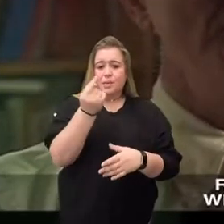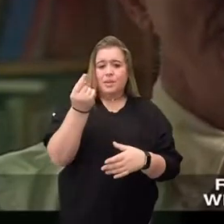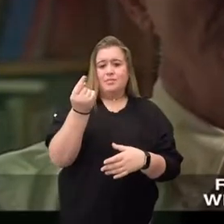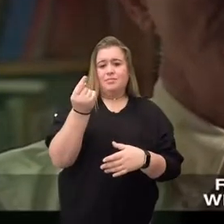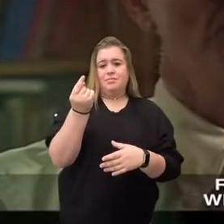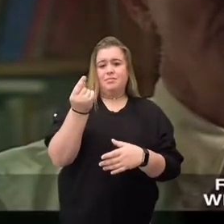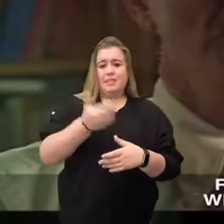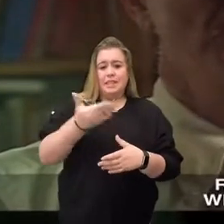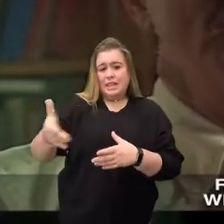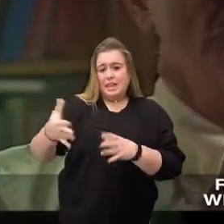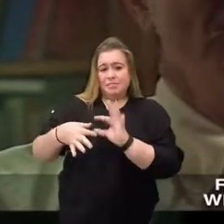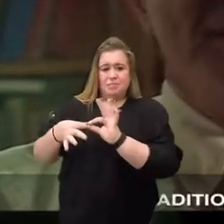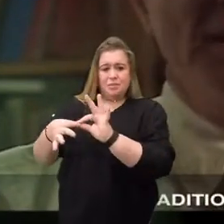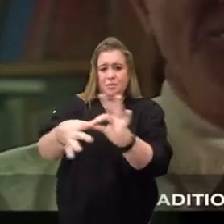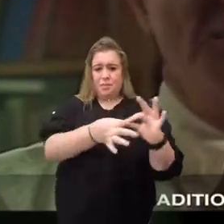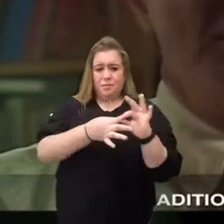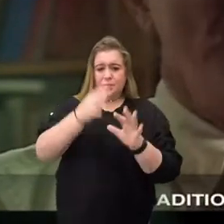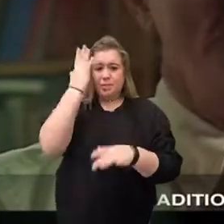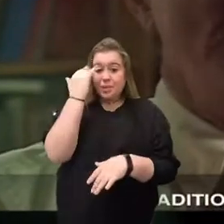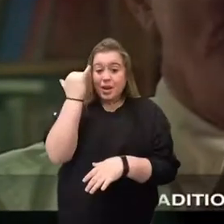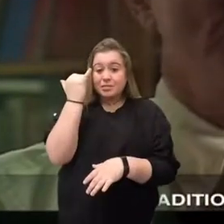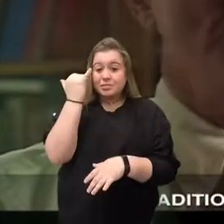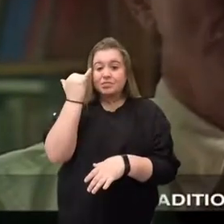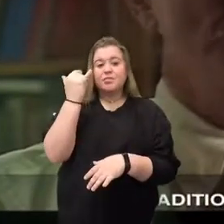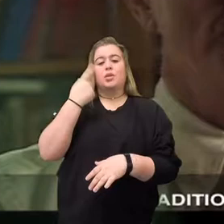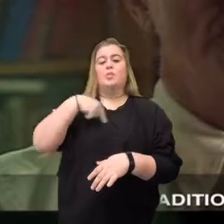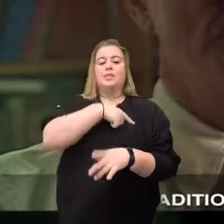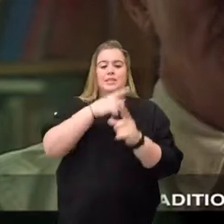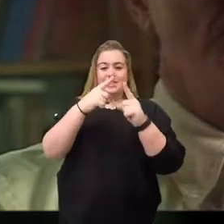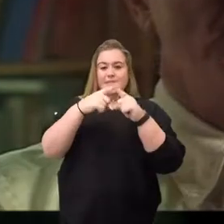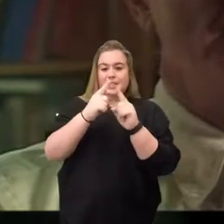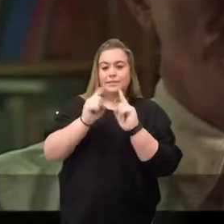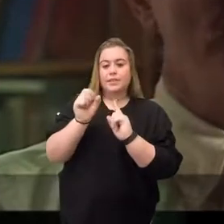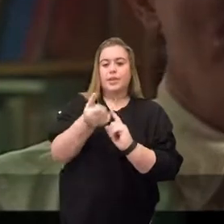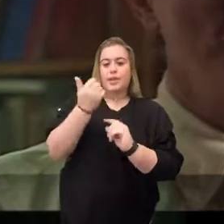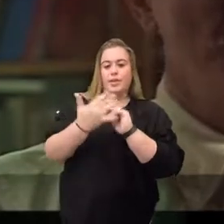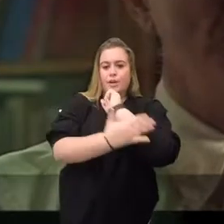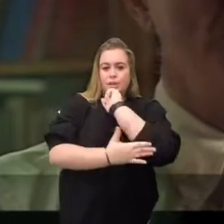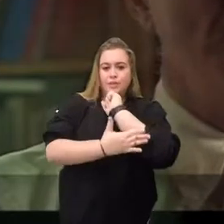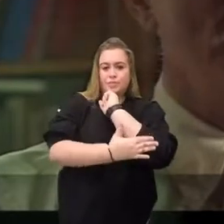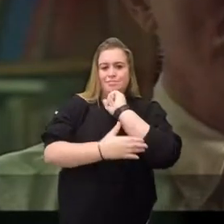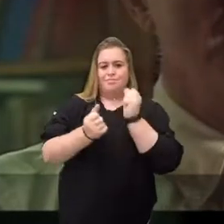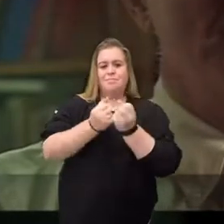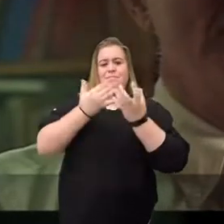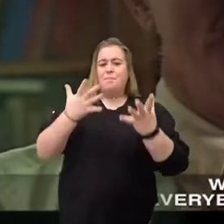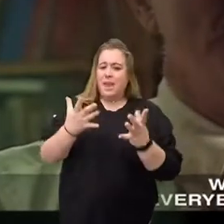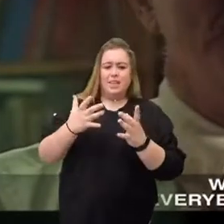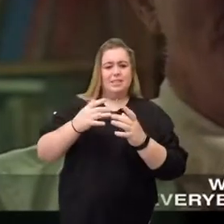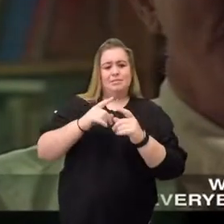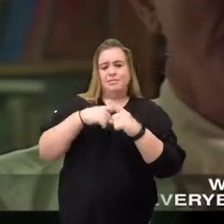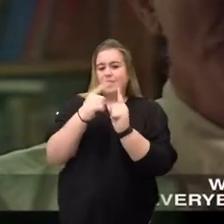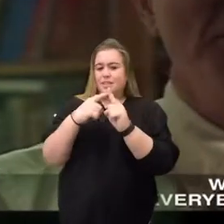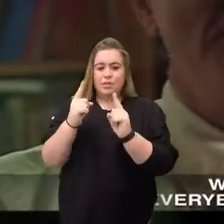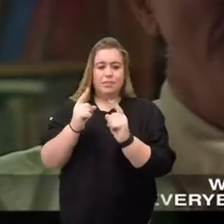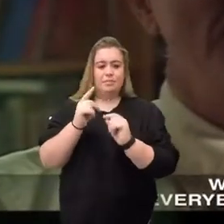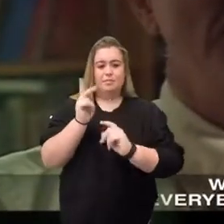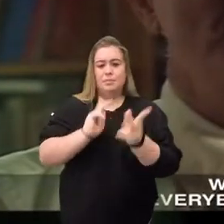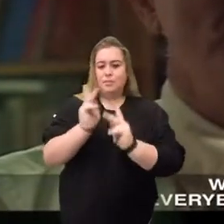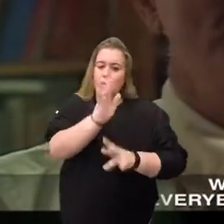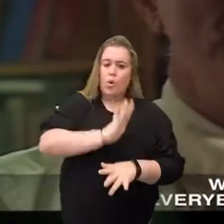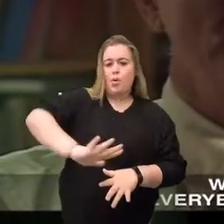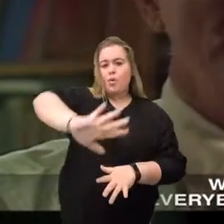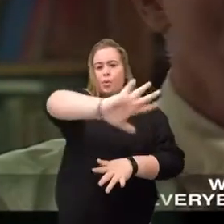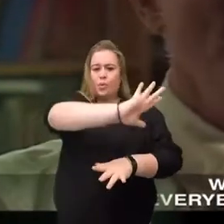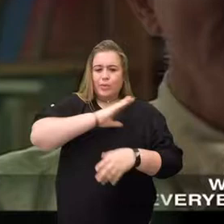really, because we're not a nation in any traditional sense of the term. We're not an ethnicity. We're not a... We're made up of